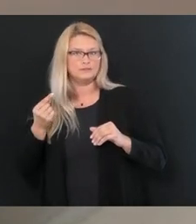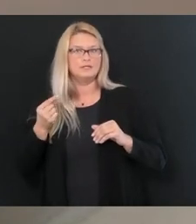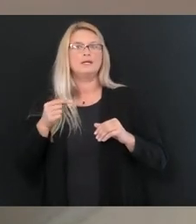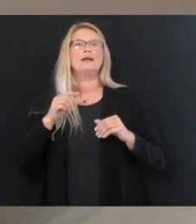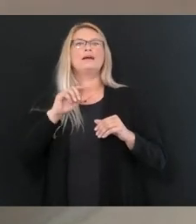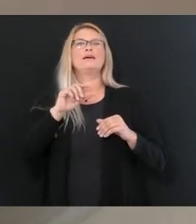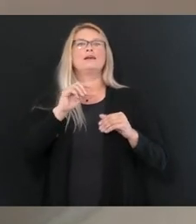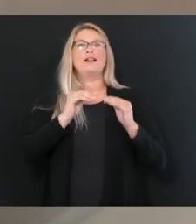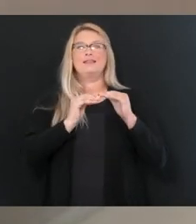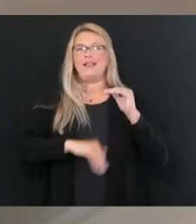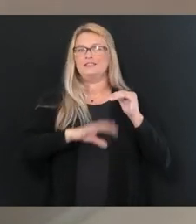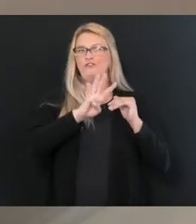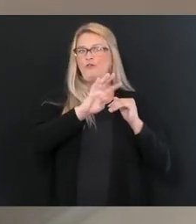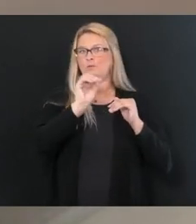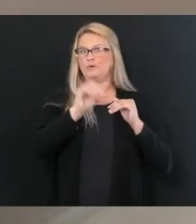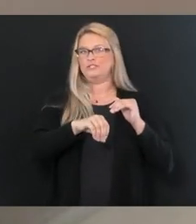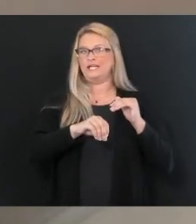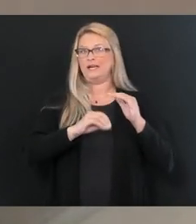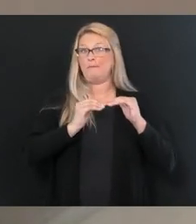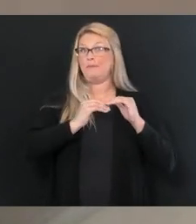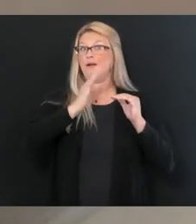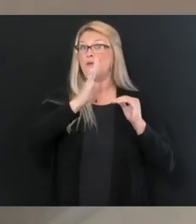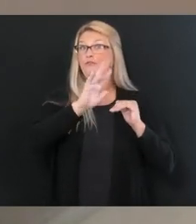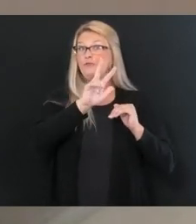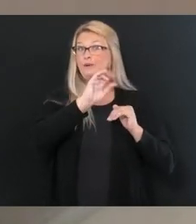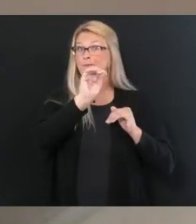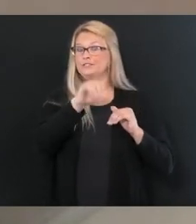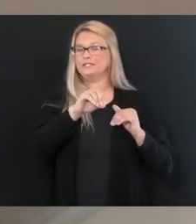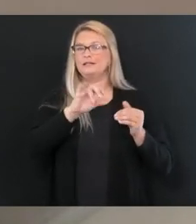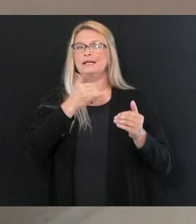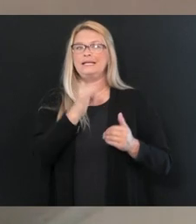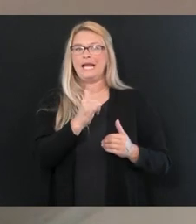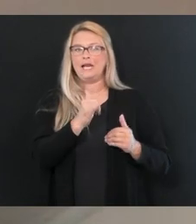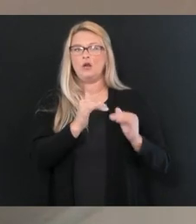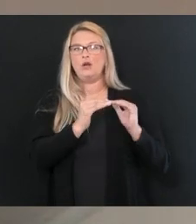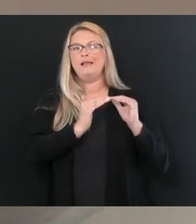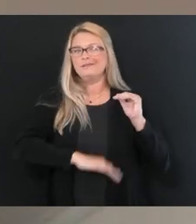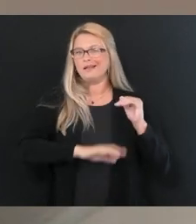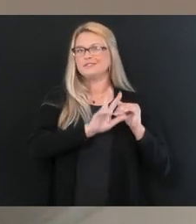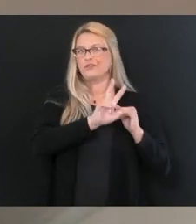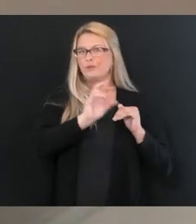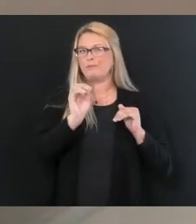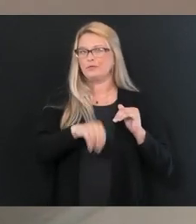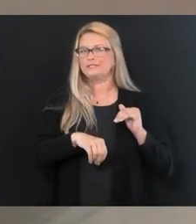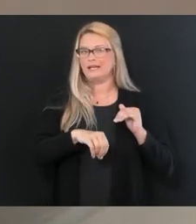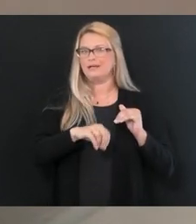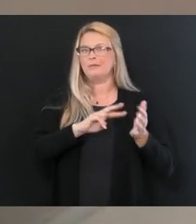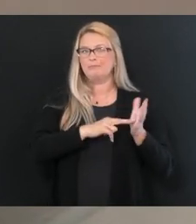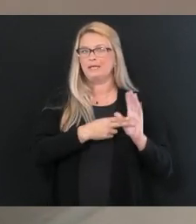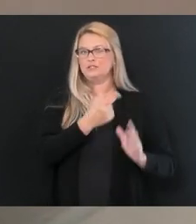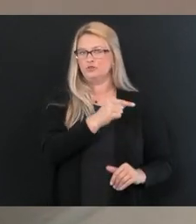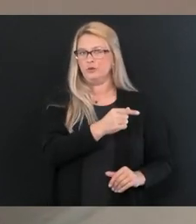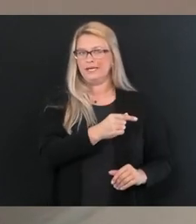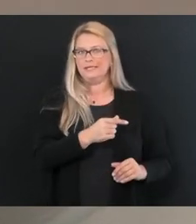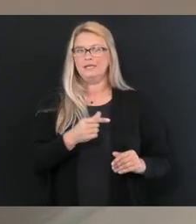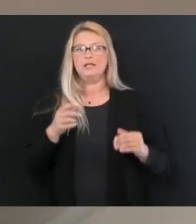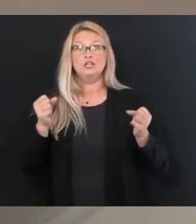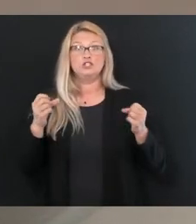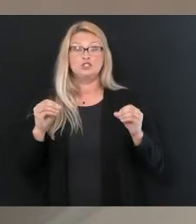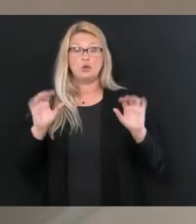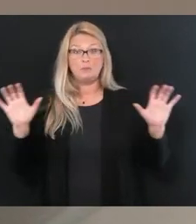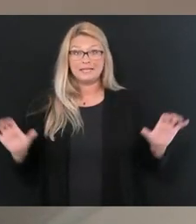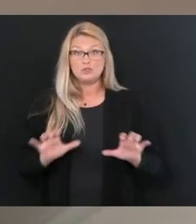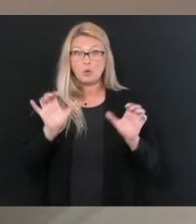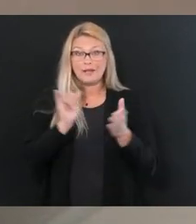you're less than 4%, but greater than 3%, you would be yellow. And if you're less than 3%, you would be green. And so by doing